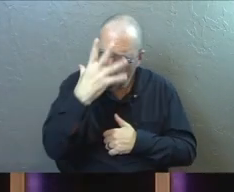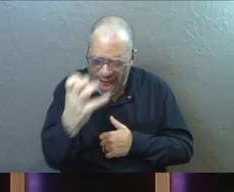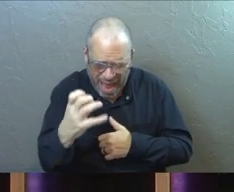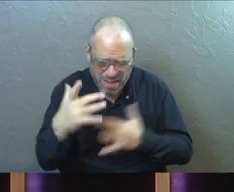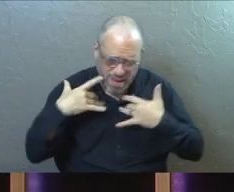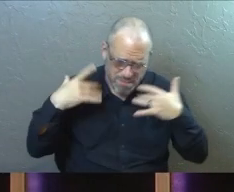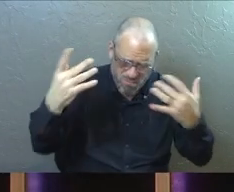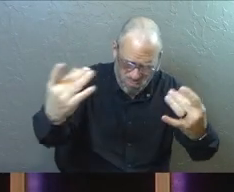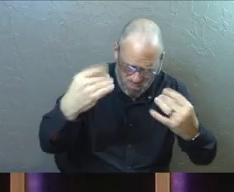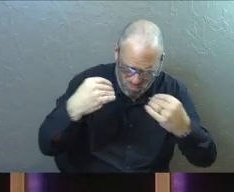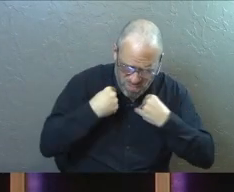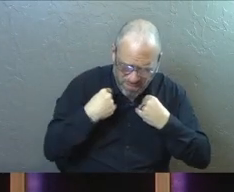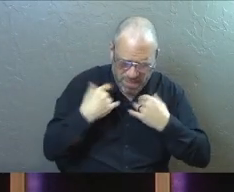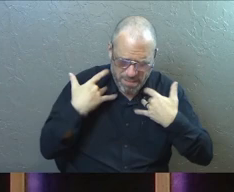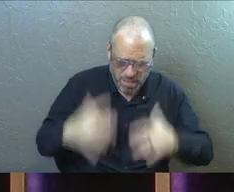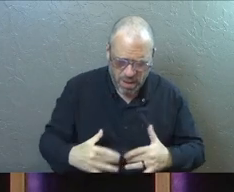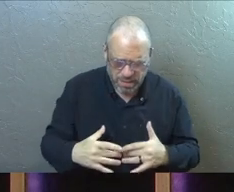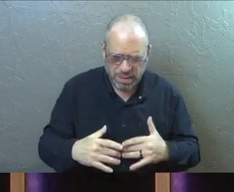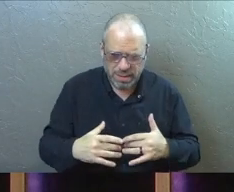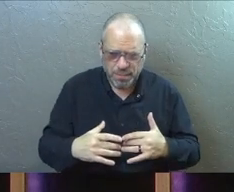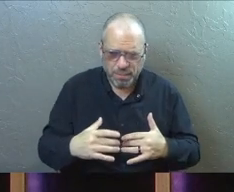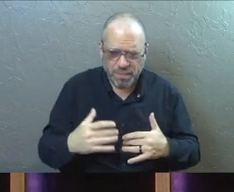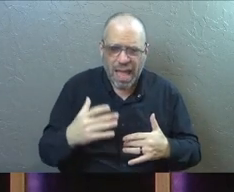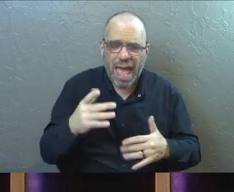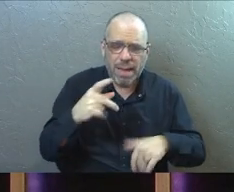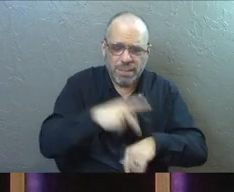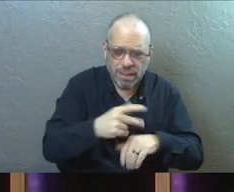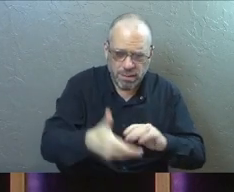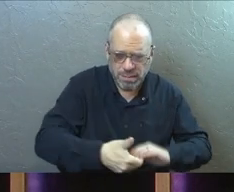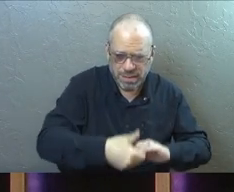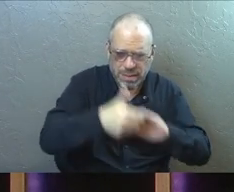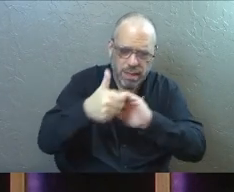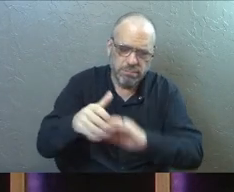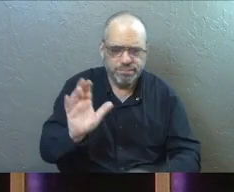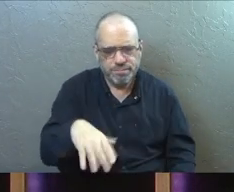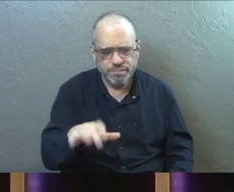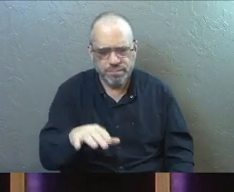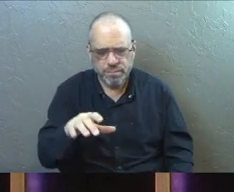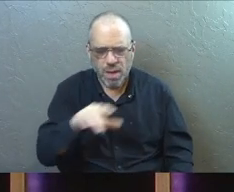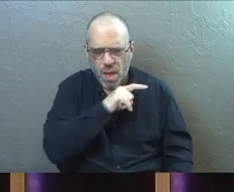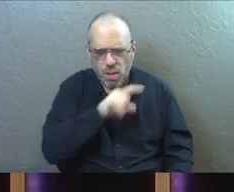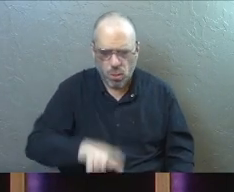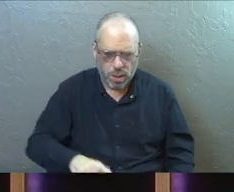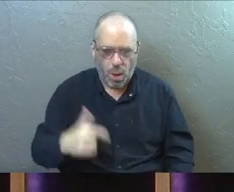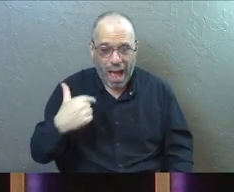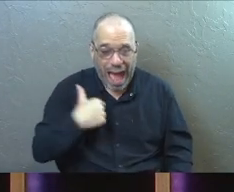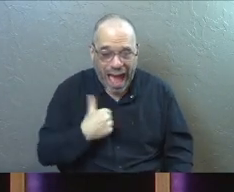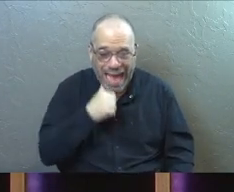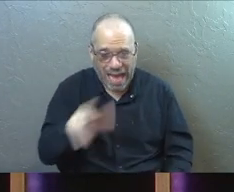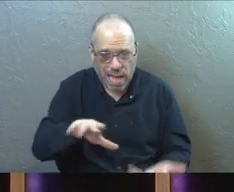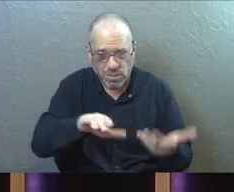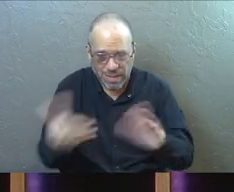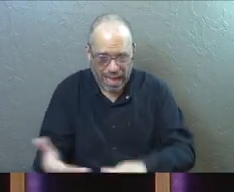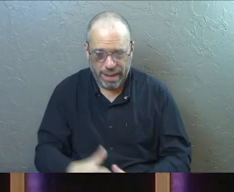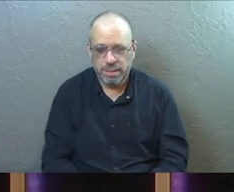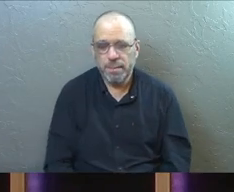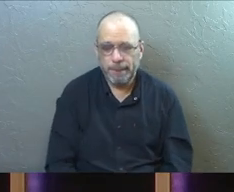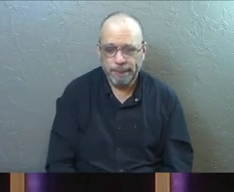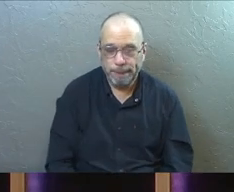mercy give. He lifted Peter up his hands and said, Oh Lord, why did I not drop dead?